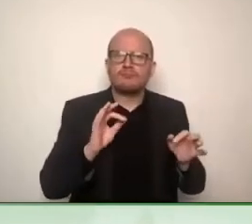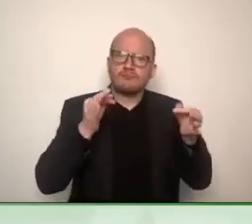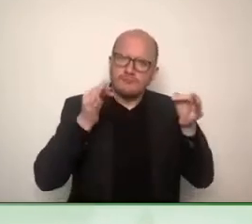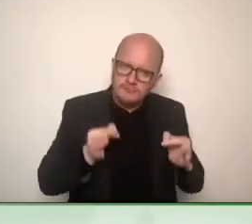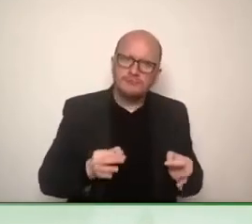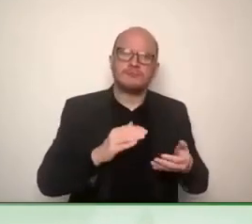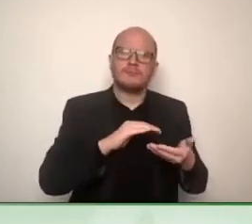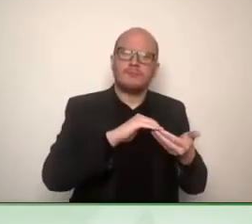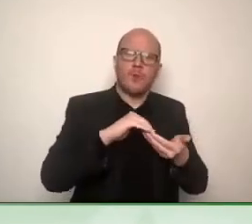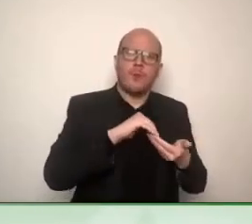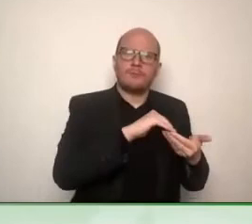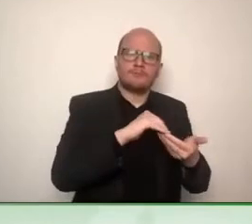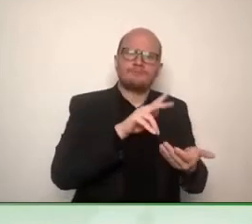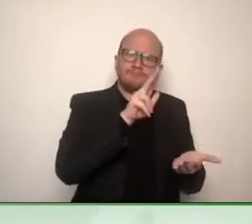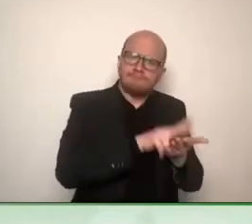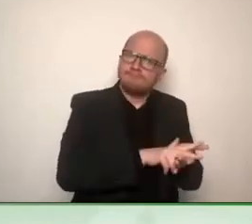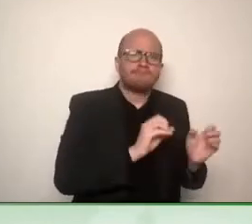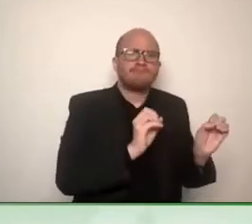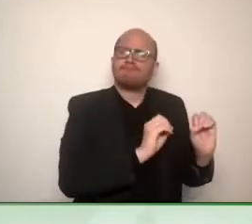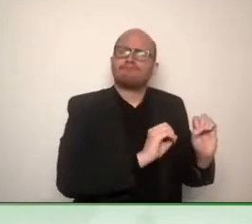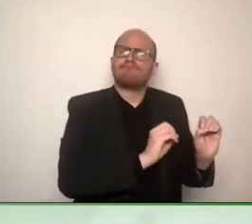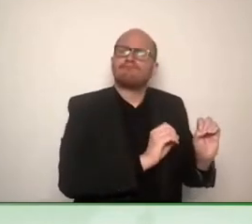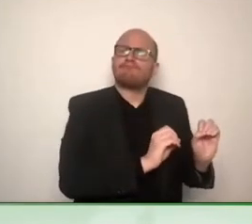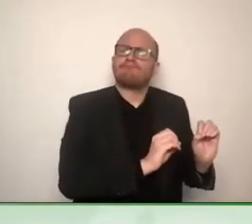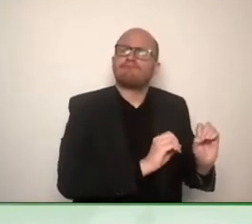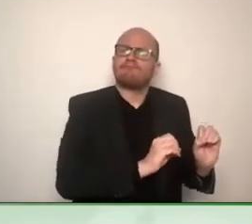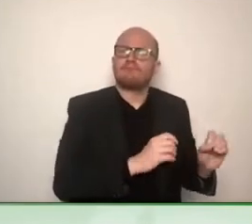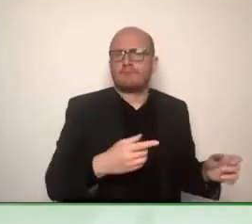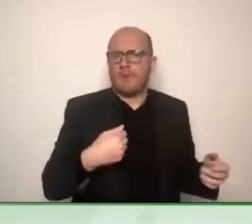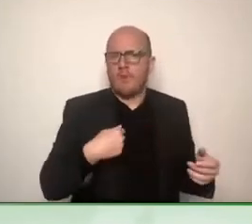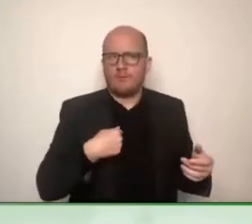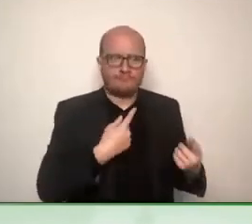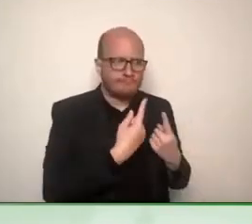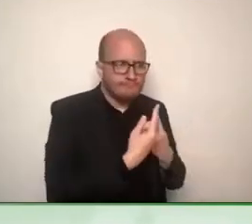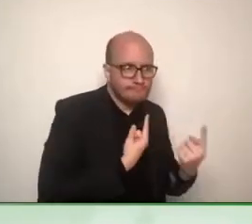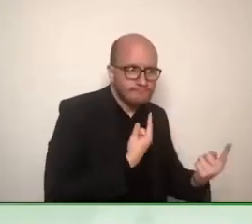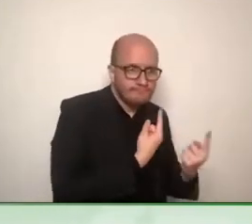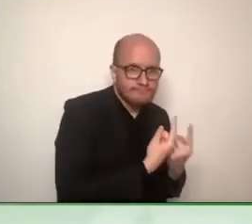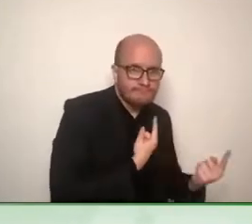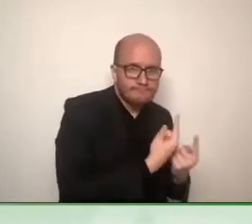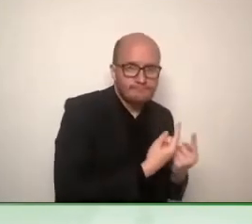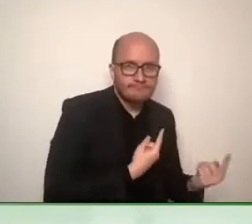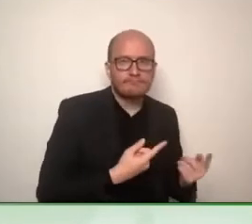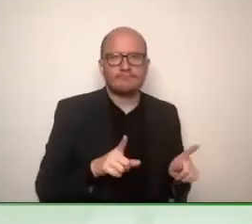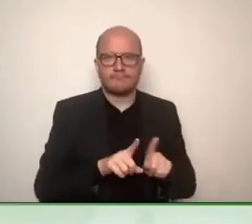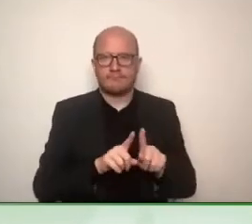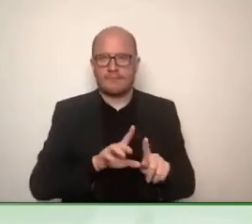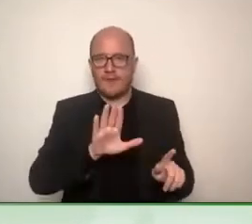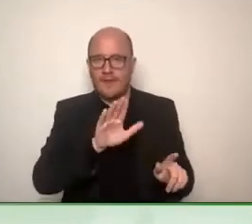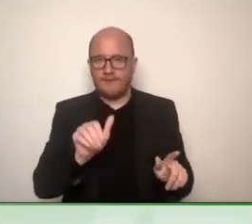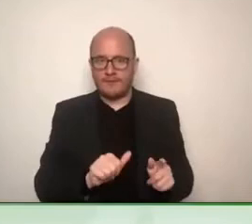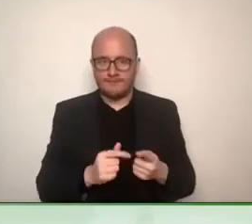And the other missing part is basically China and Russia. So let's say there